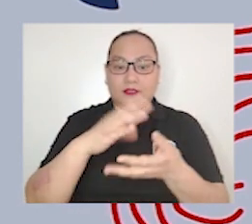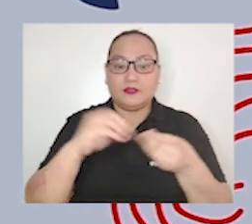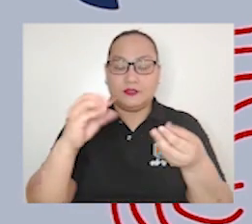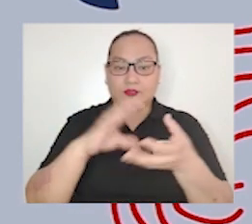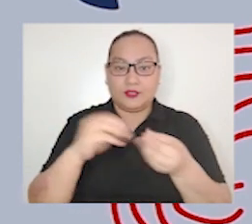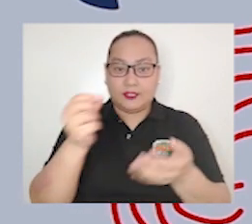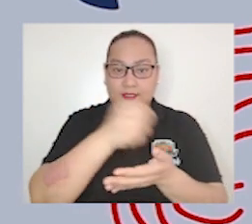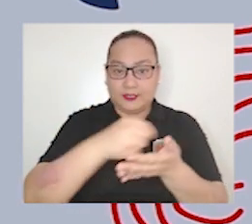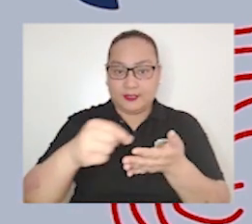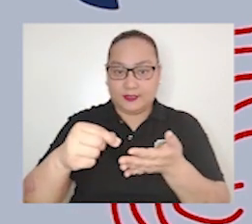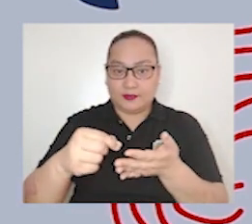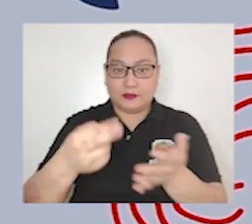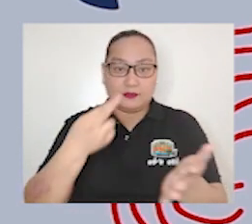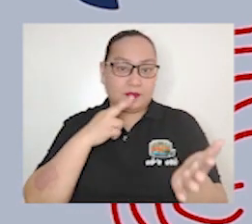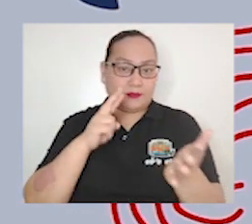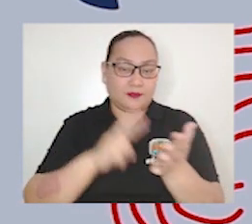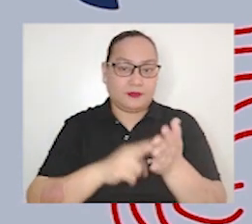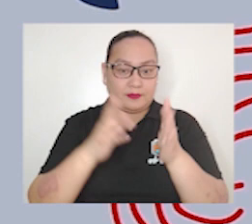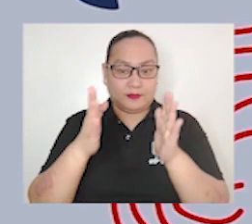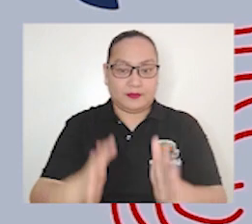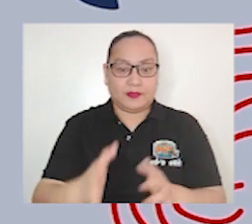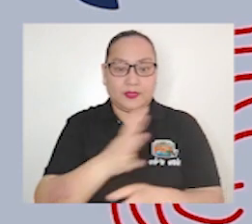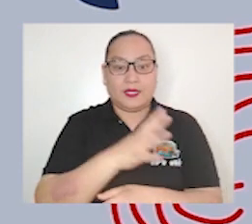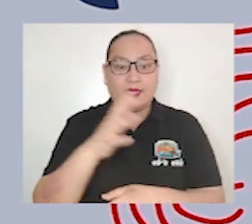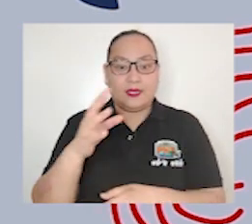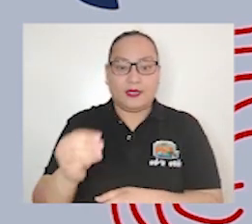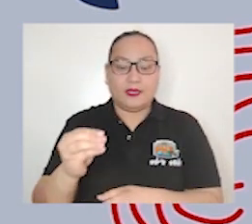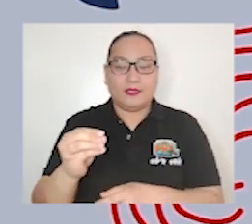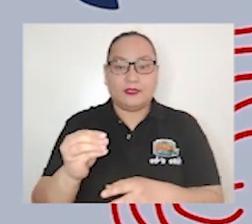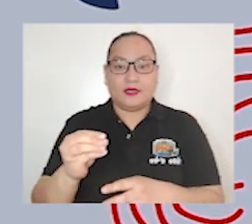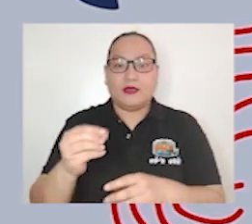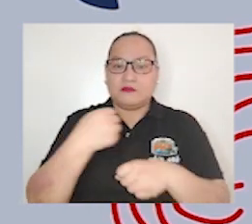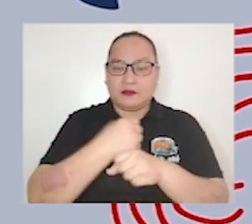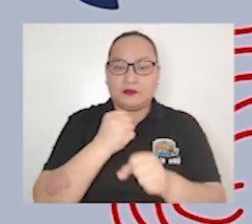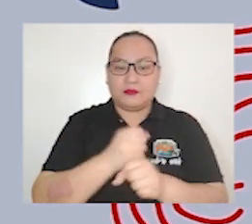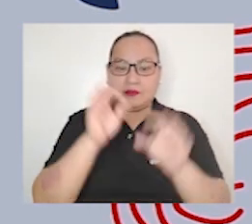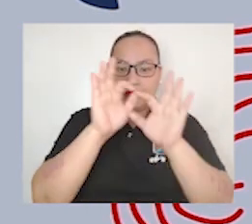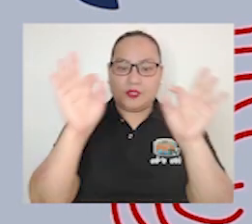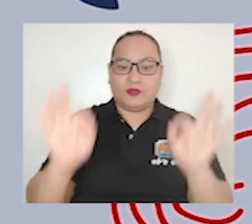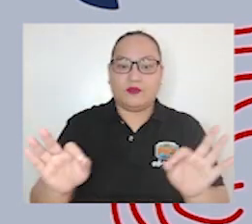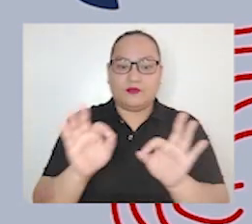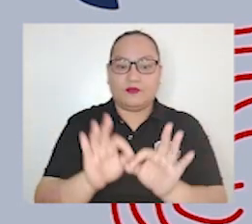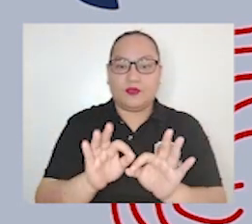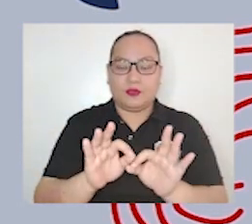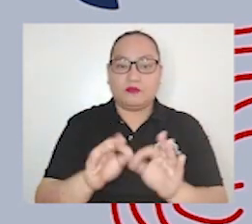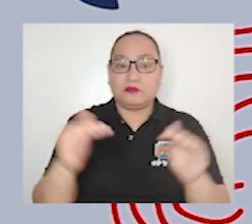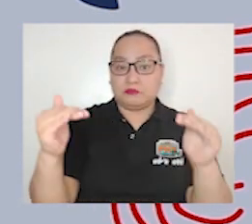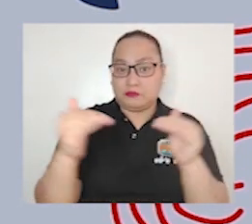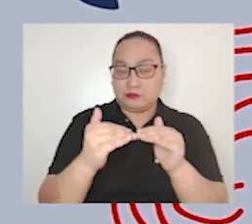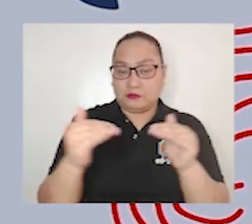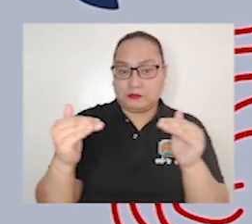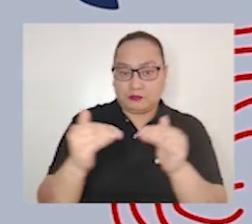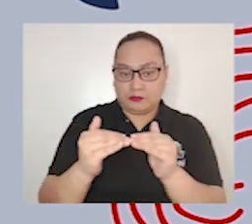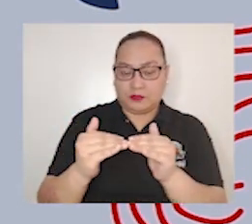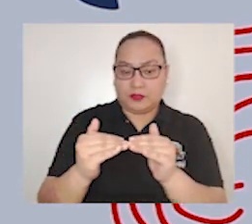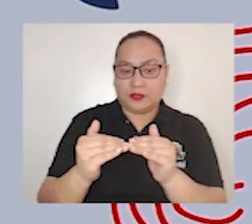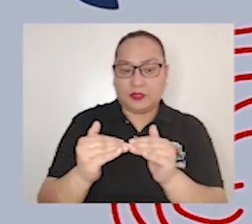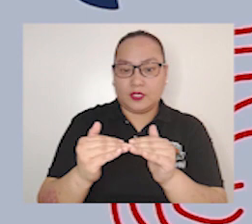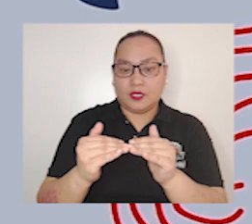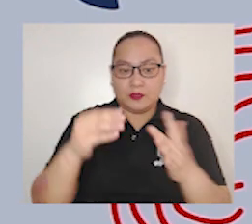reporters and put them into a form suitable to the special needs of their particular